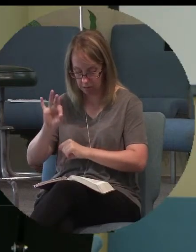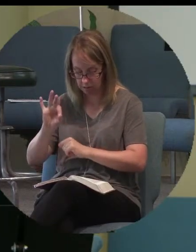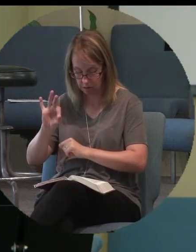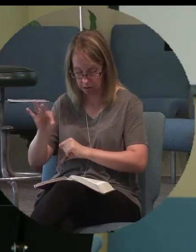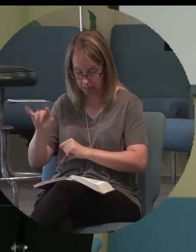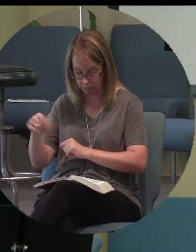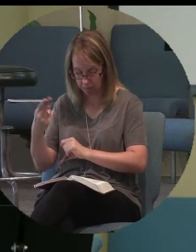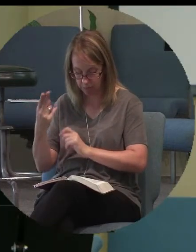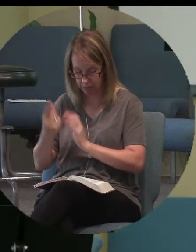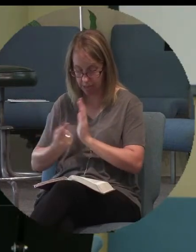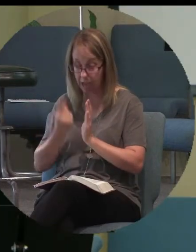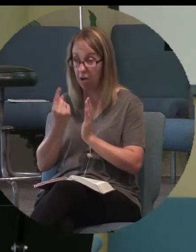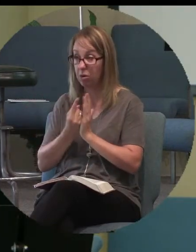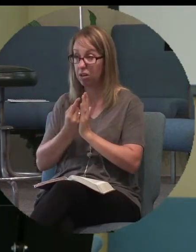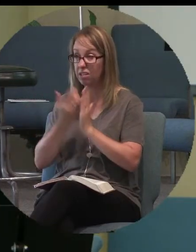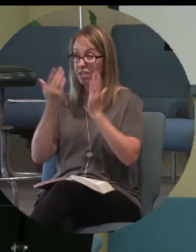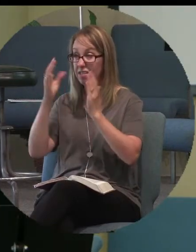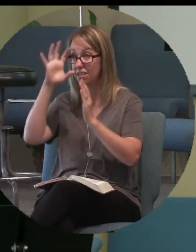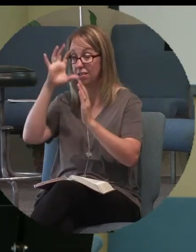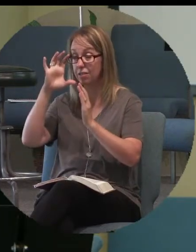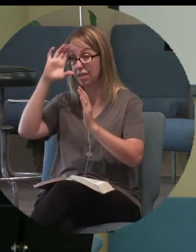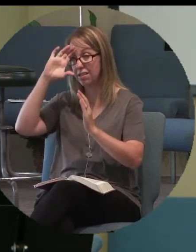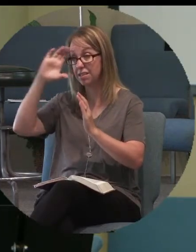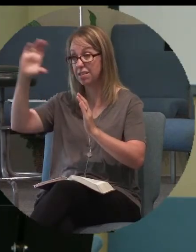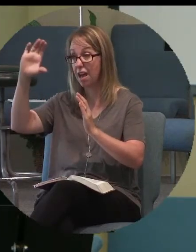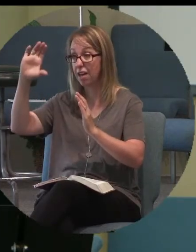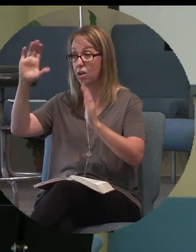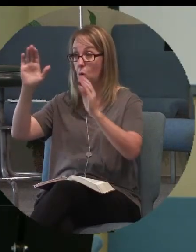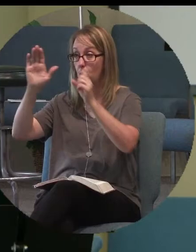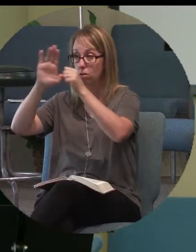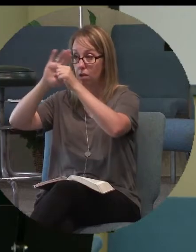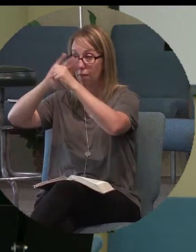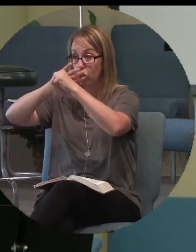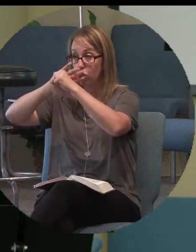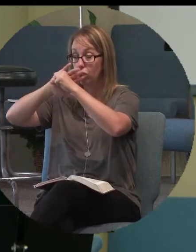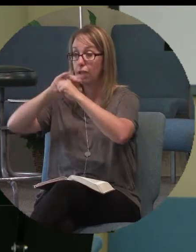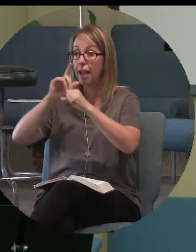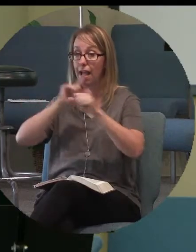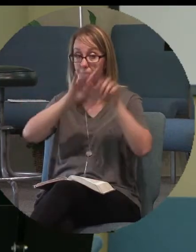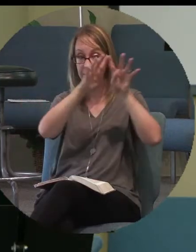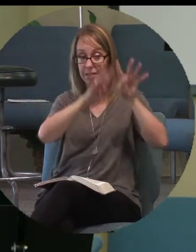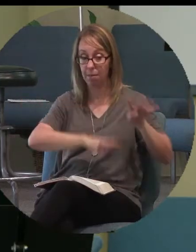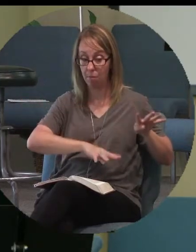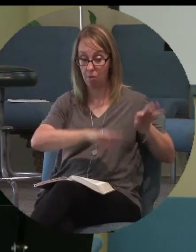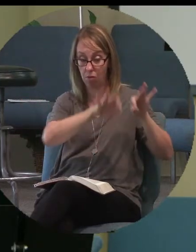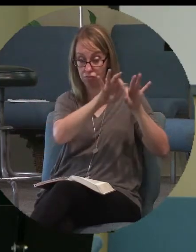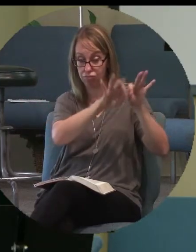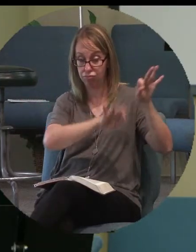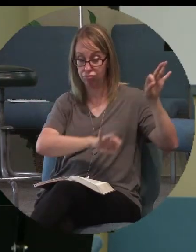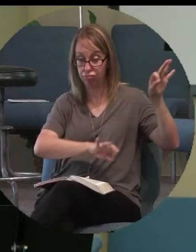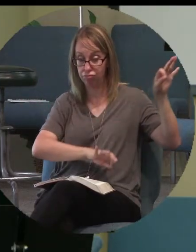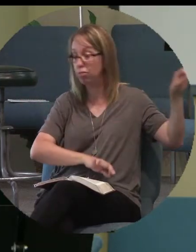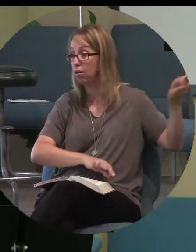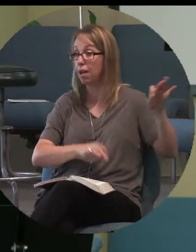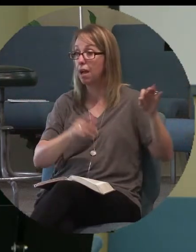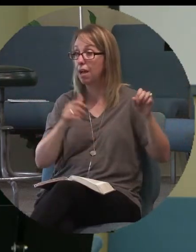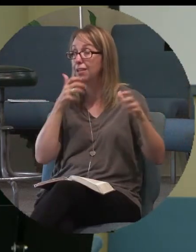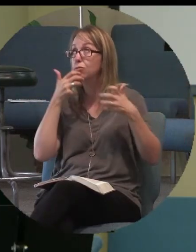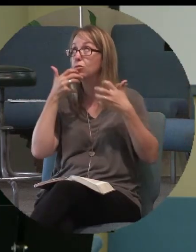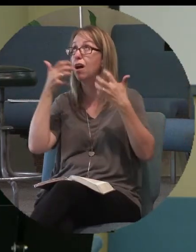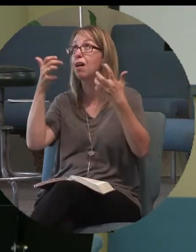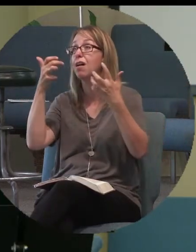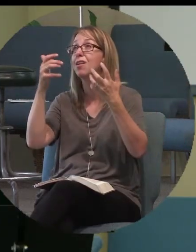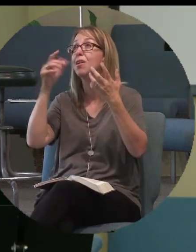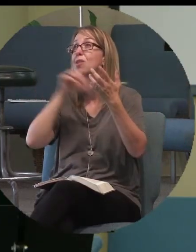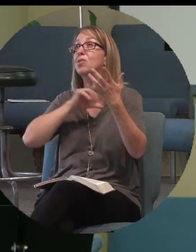and the veil of the temple was torn in two. And Jesus, crying out with a loud voice, said, Father, into your hands I commit my